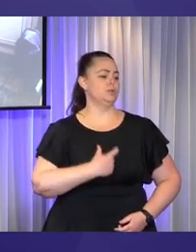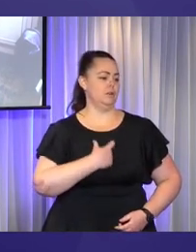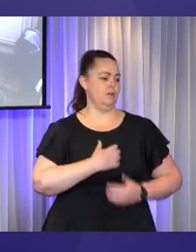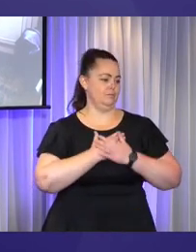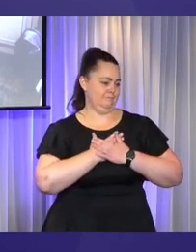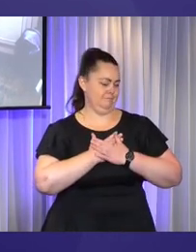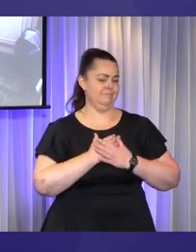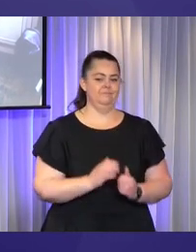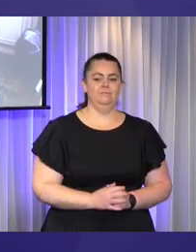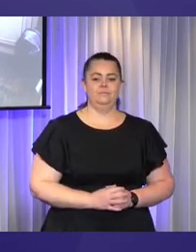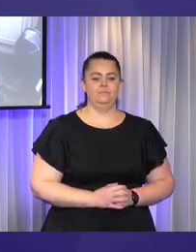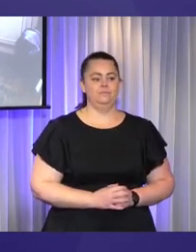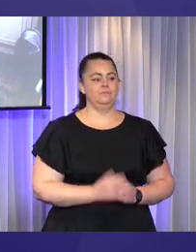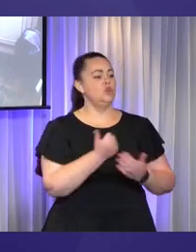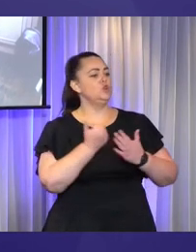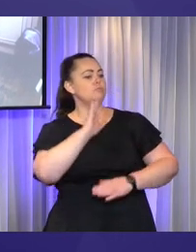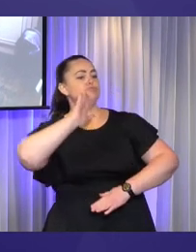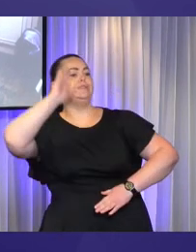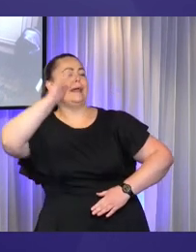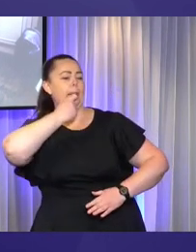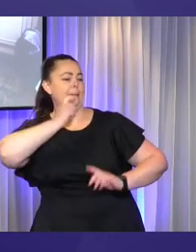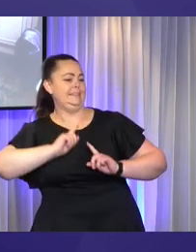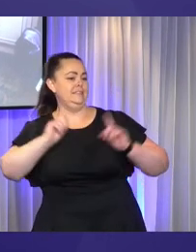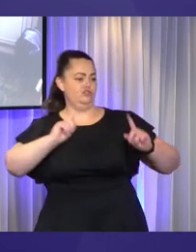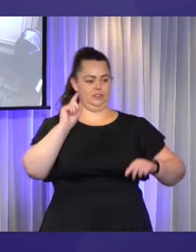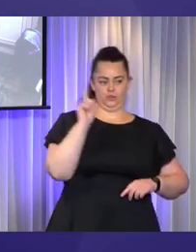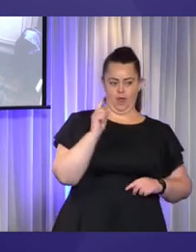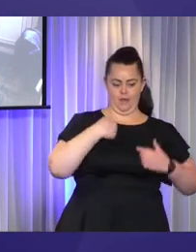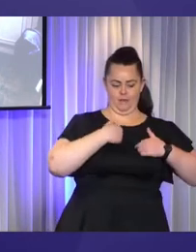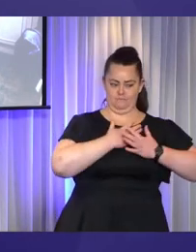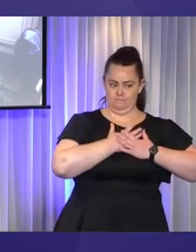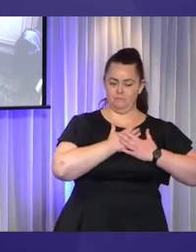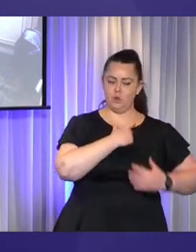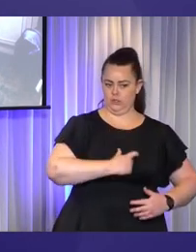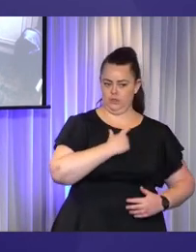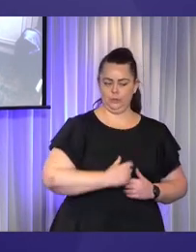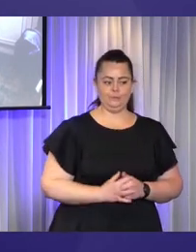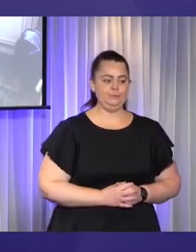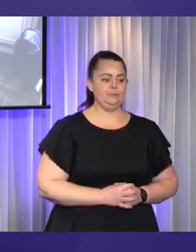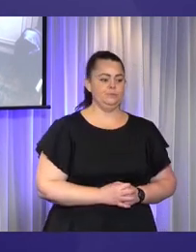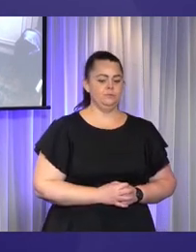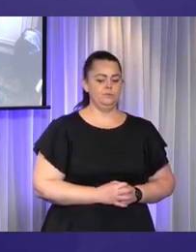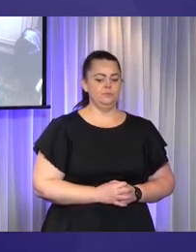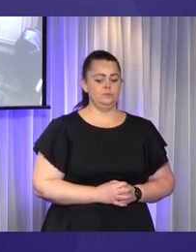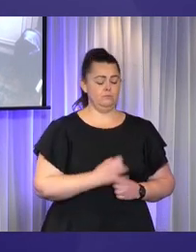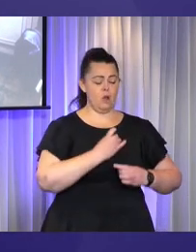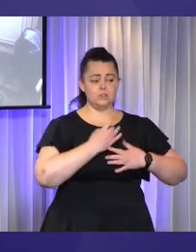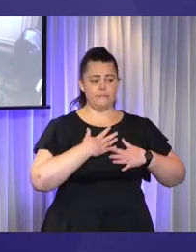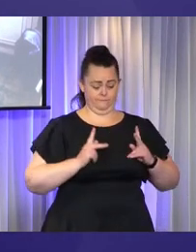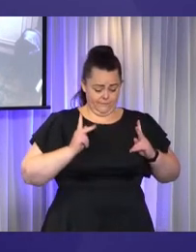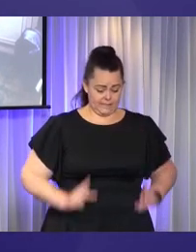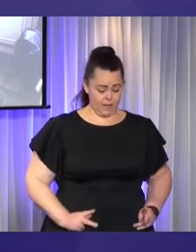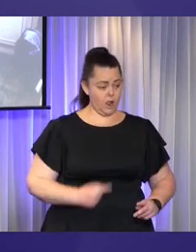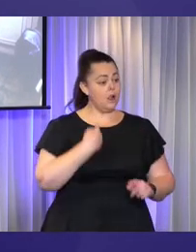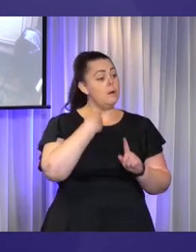different than what I usually present. I'm also someone who has my own physical and mental health